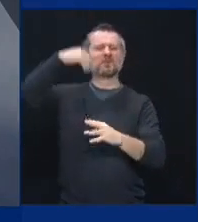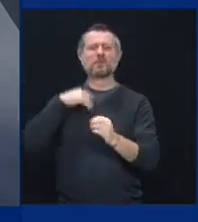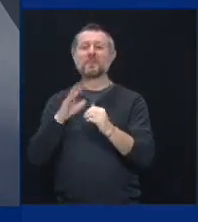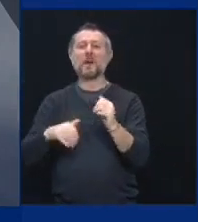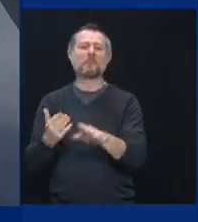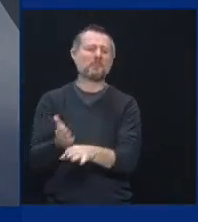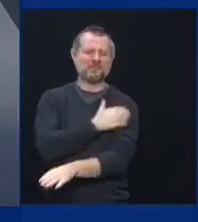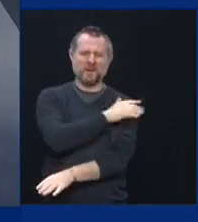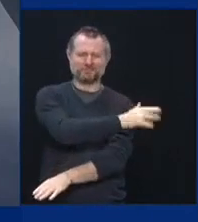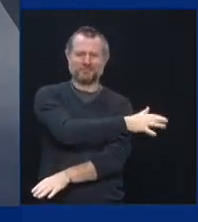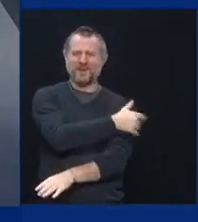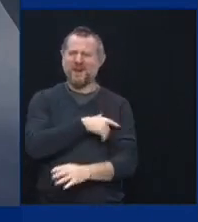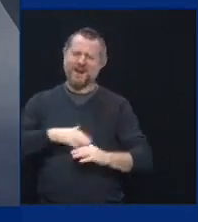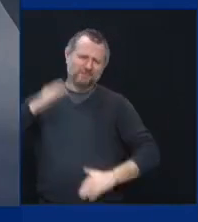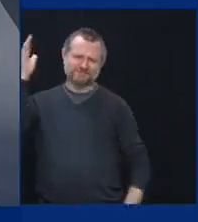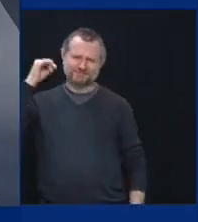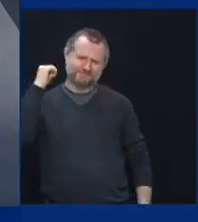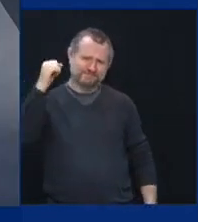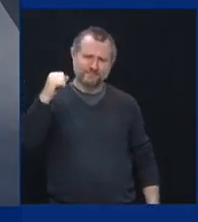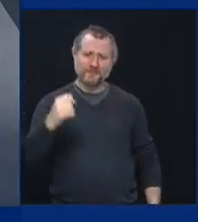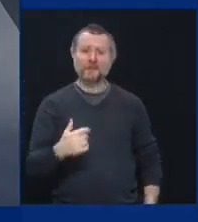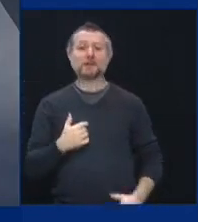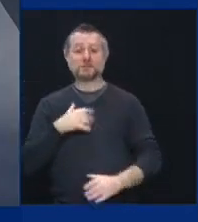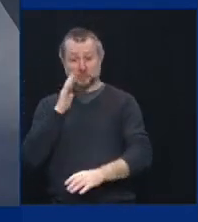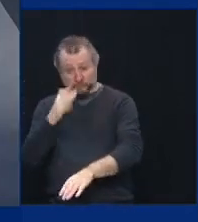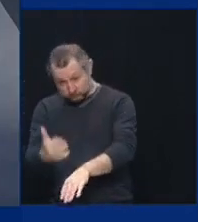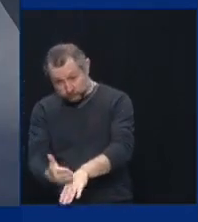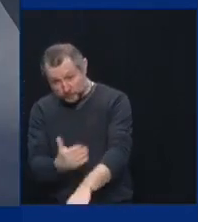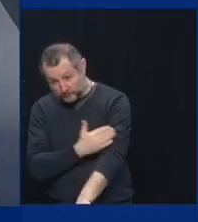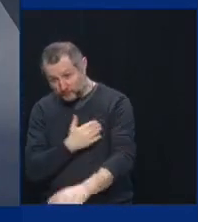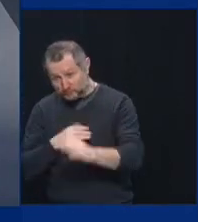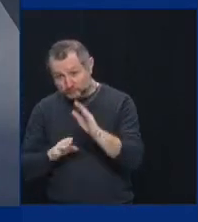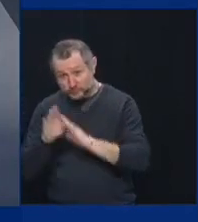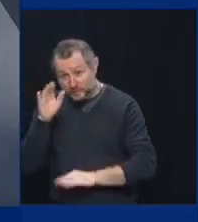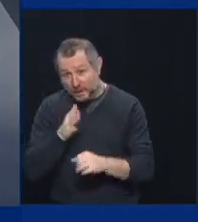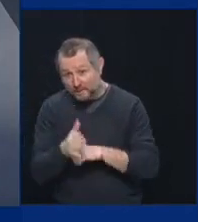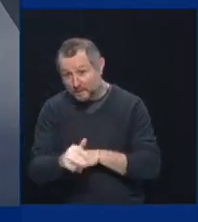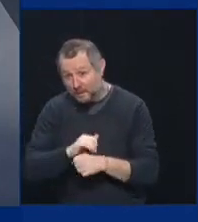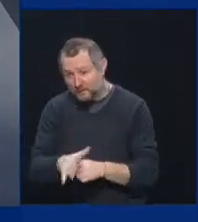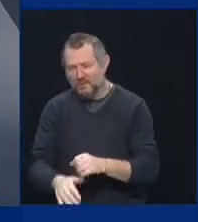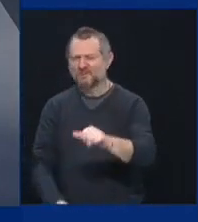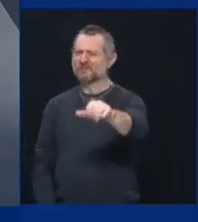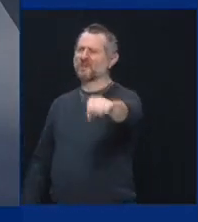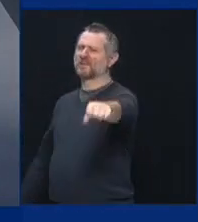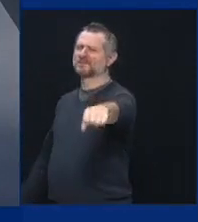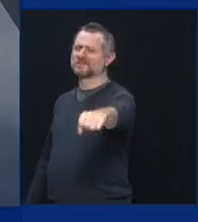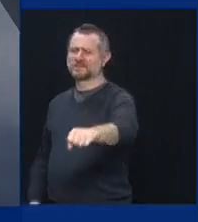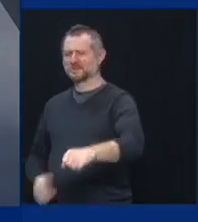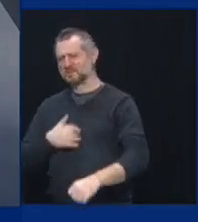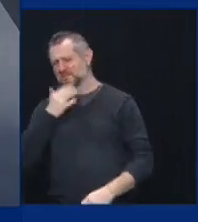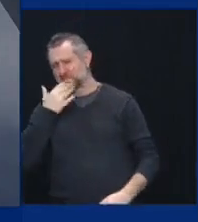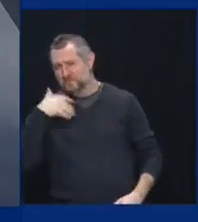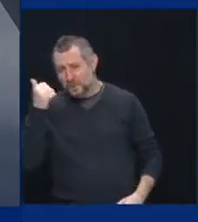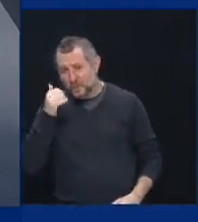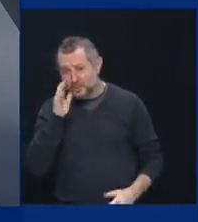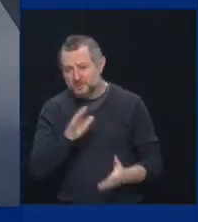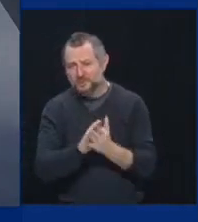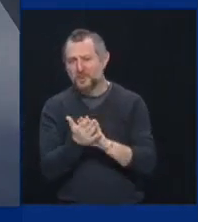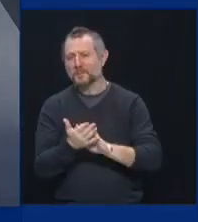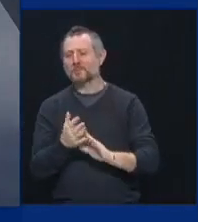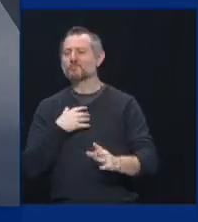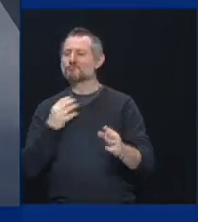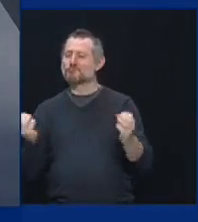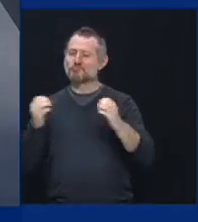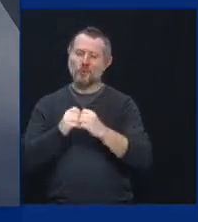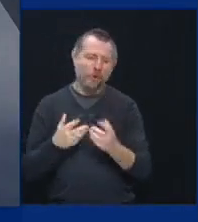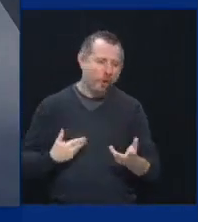and we're going to be the better for it and the smarter for it and the more united for it. And our success through COVID